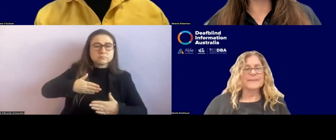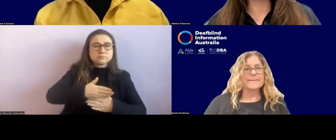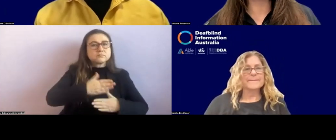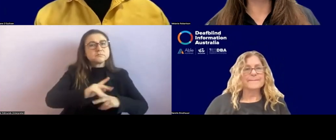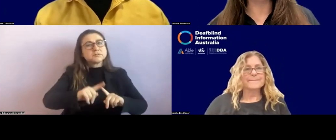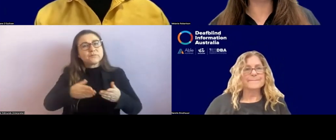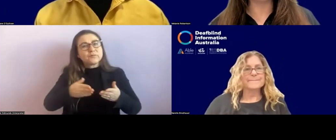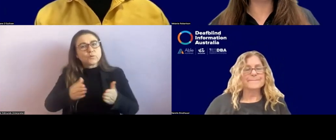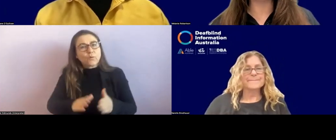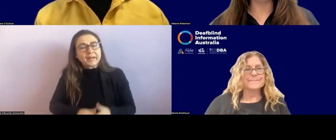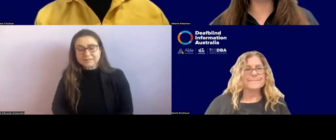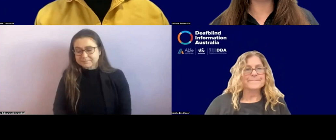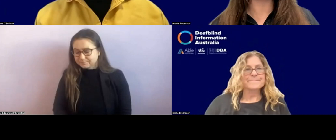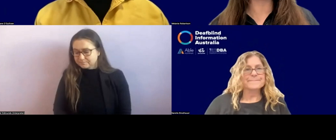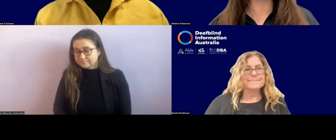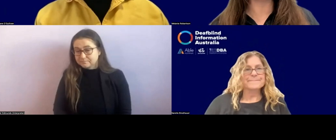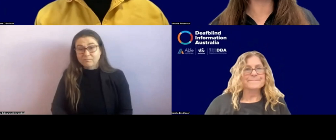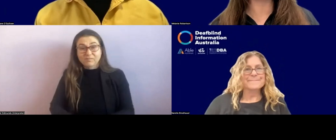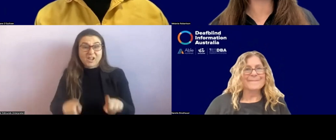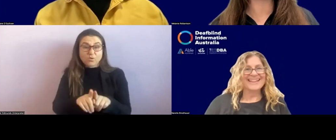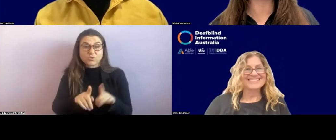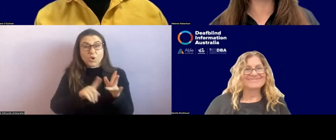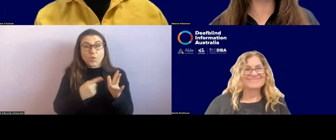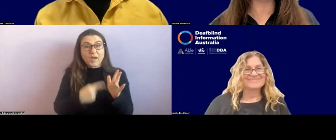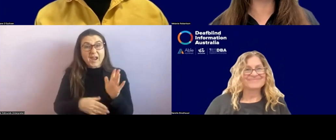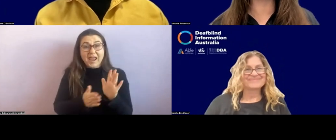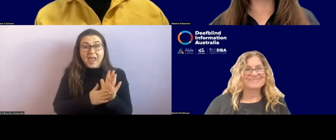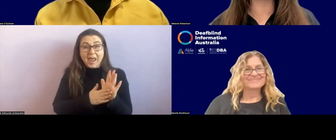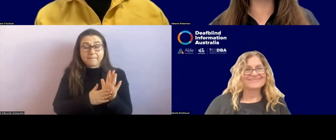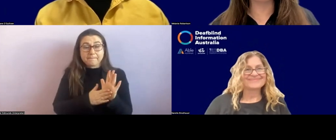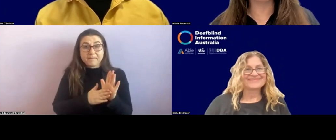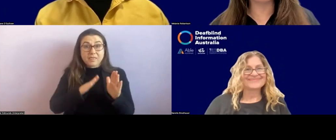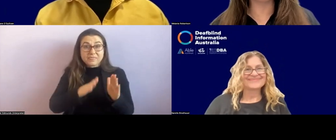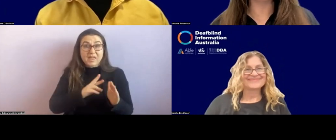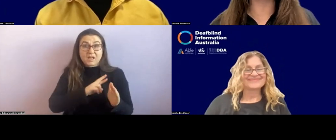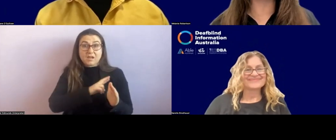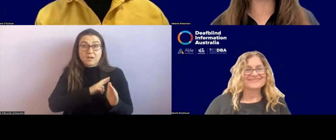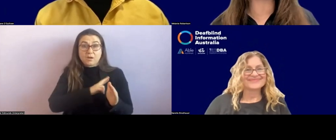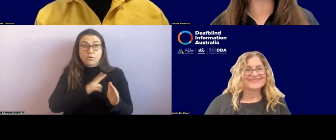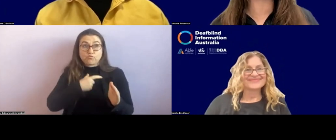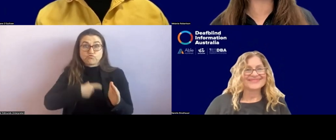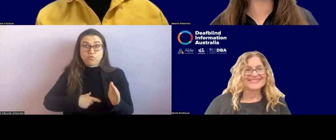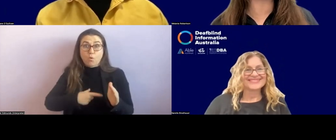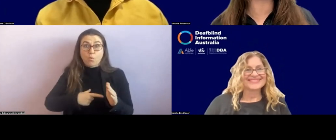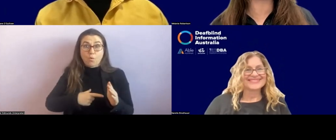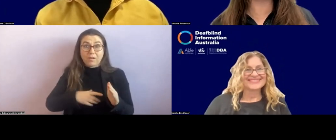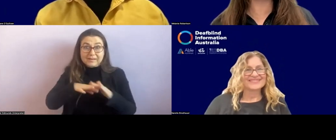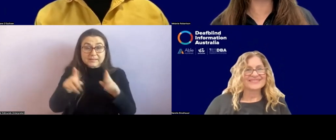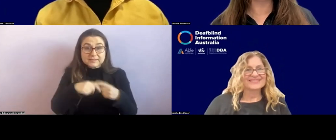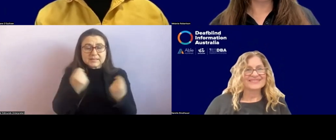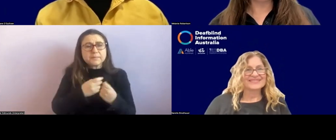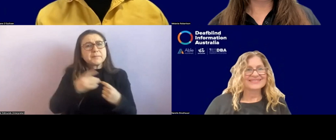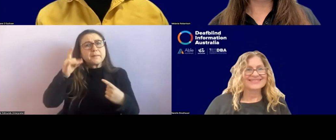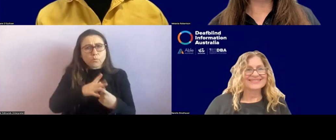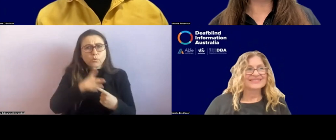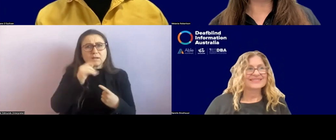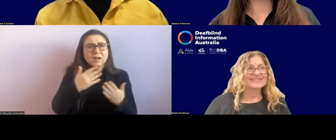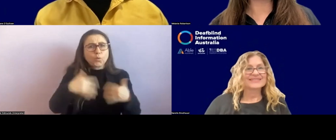the importance of the O&M in a team for anyone with deafblindness and how much they can bring